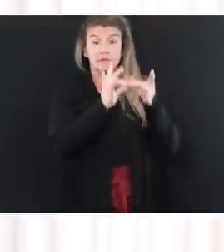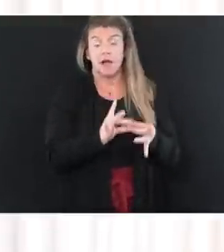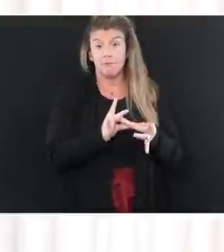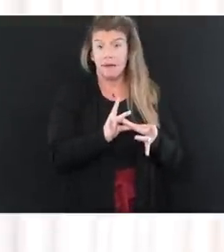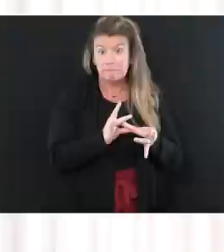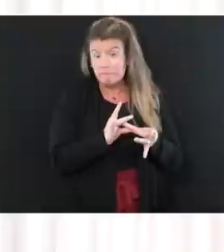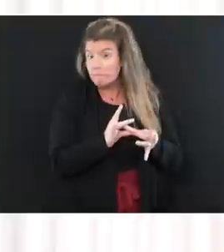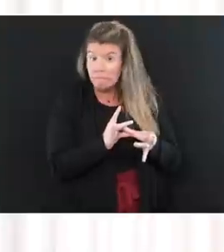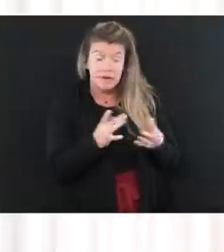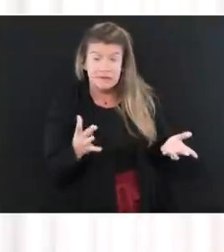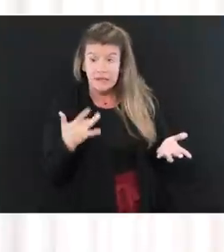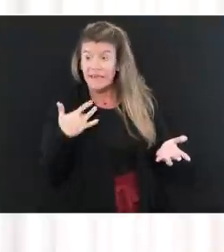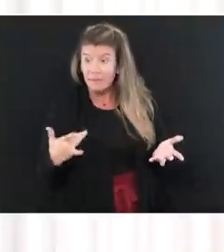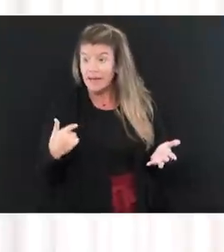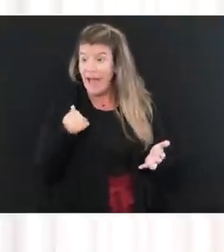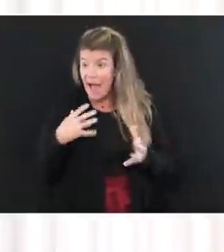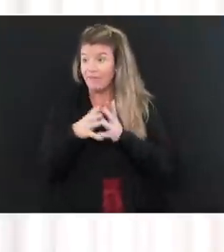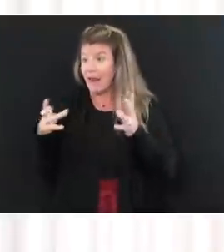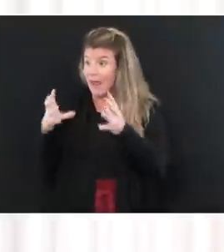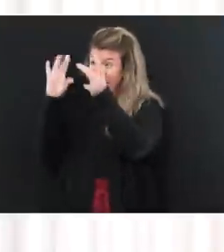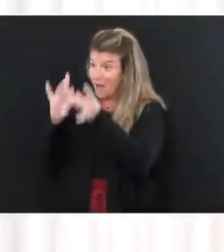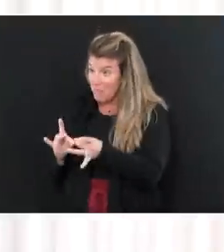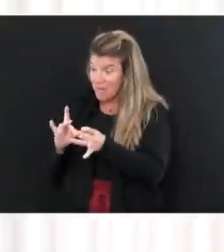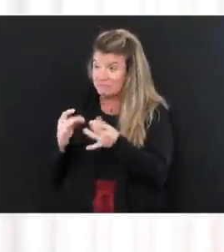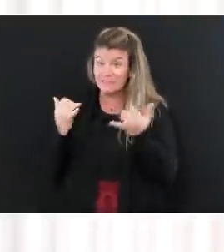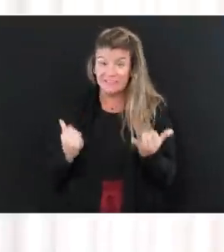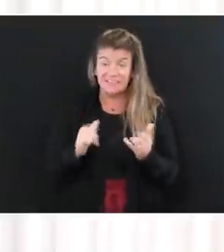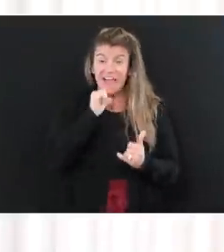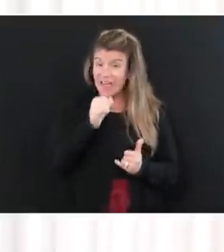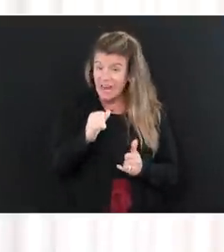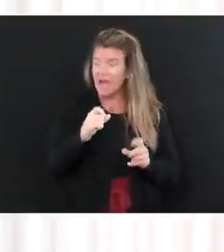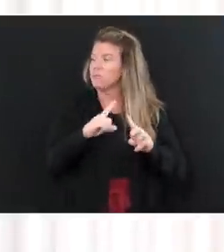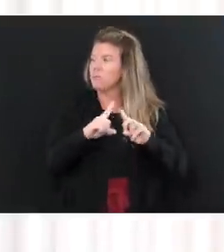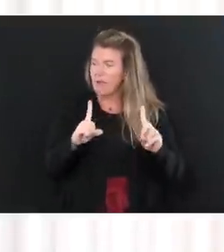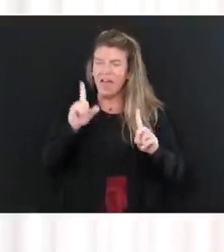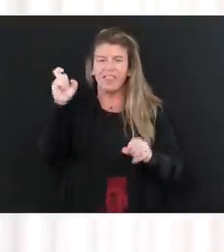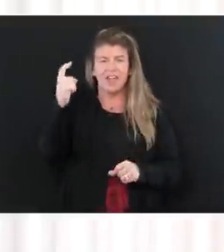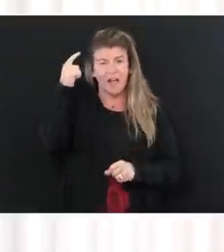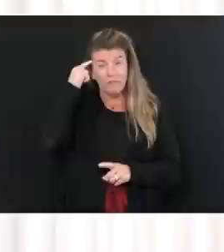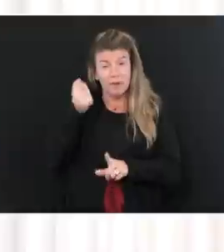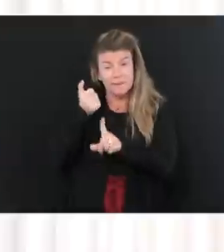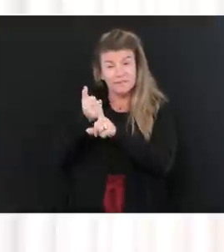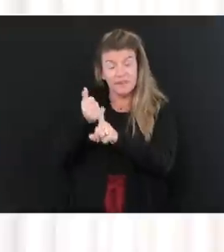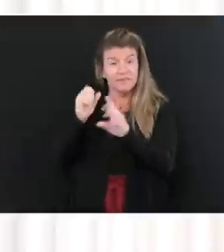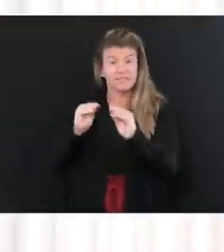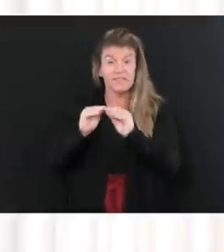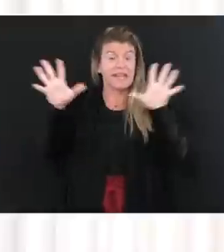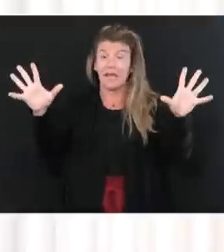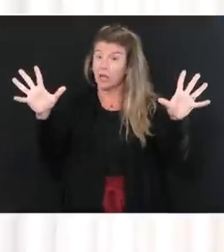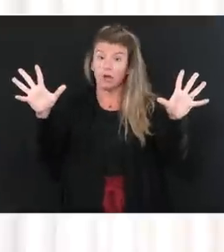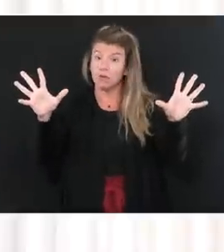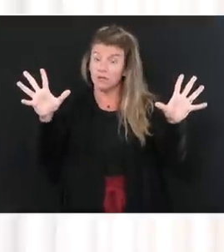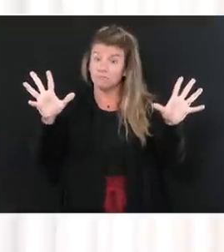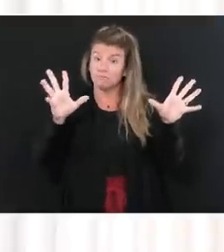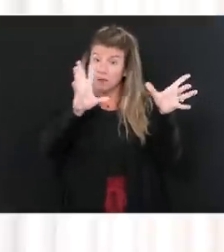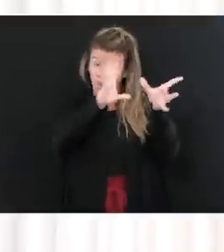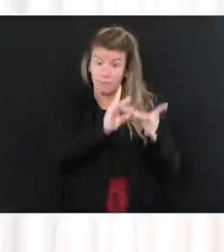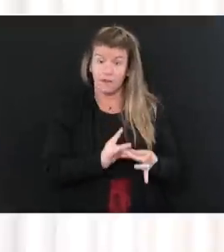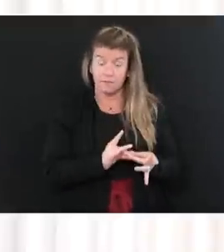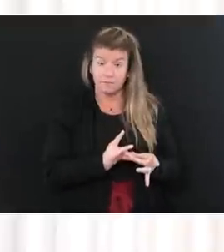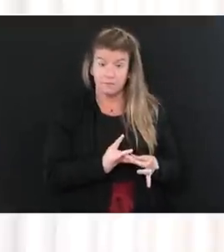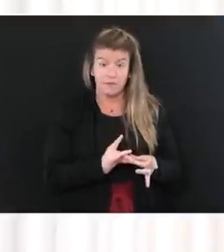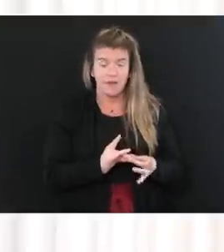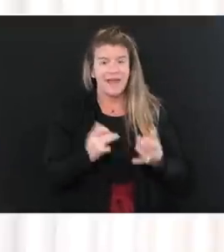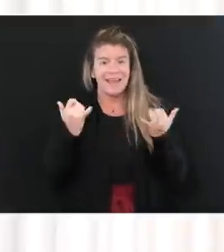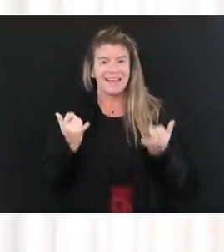that the governor has really very clearly stated the fact that we now have two